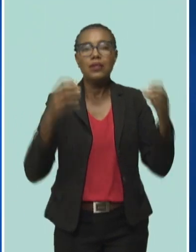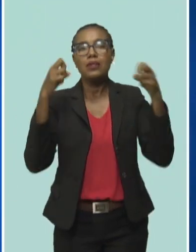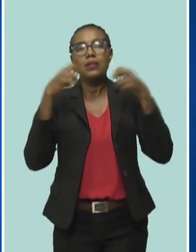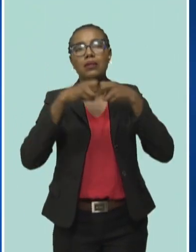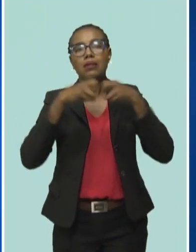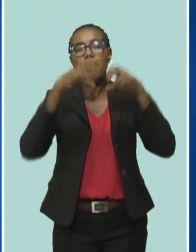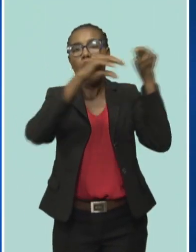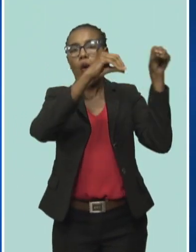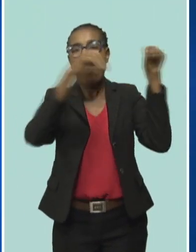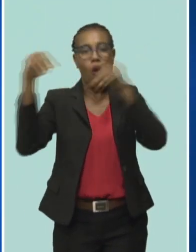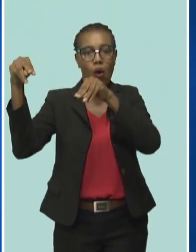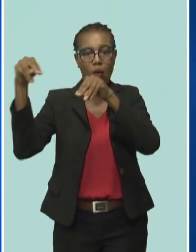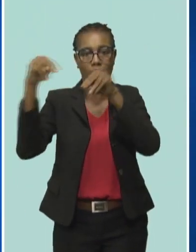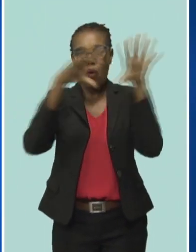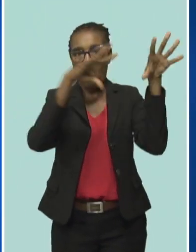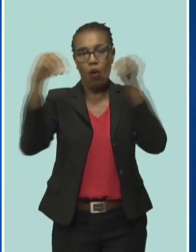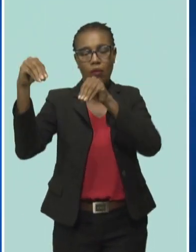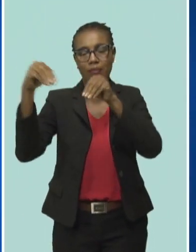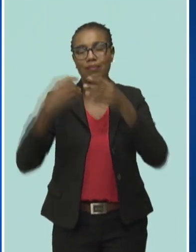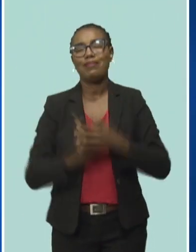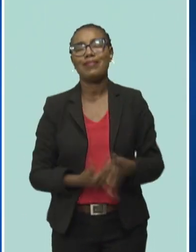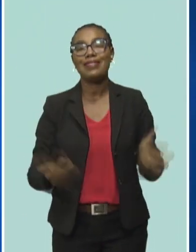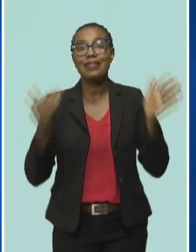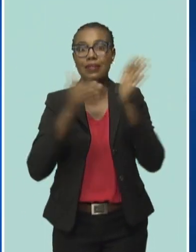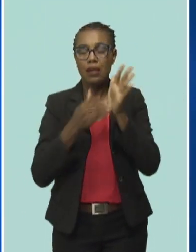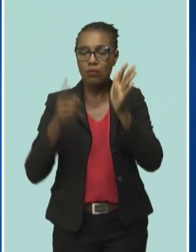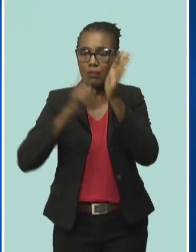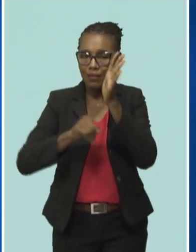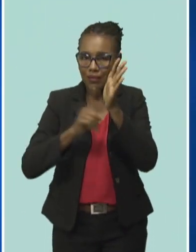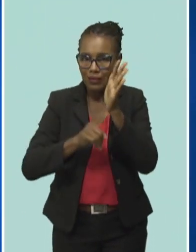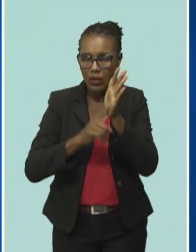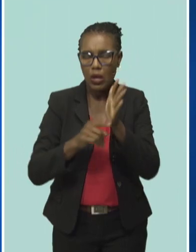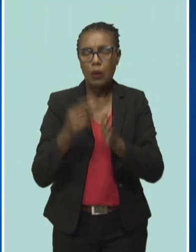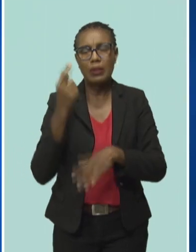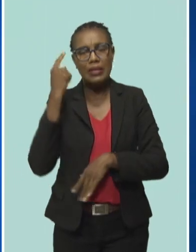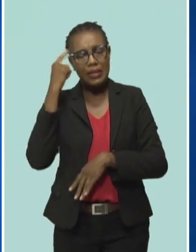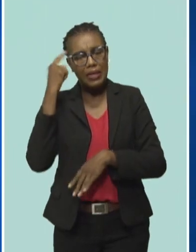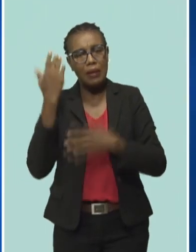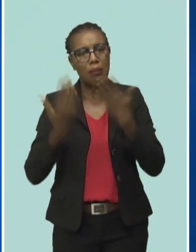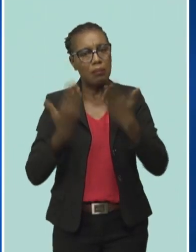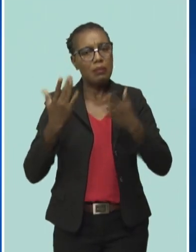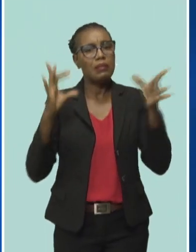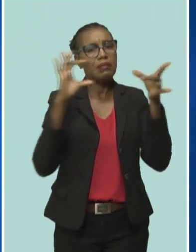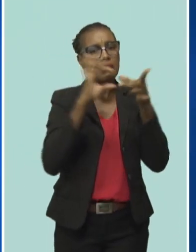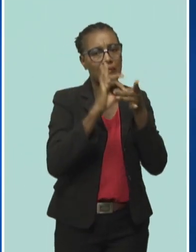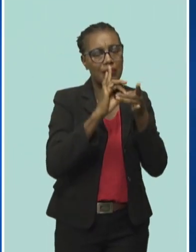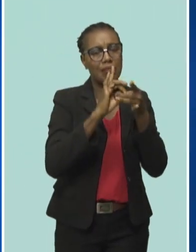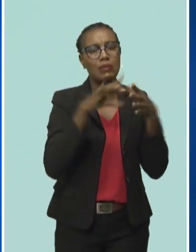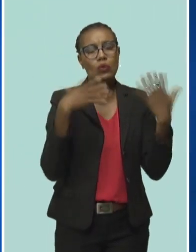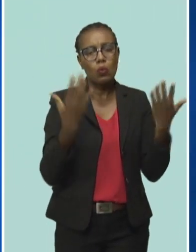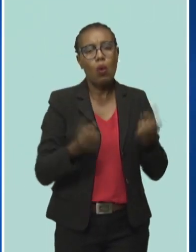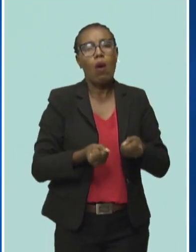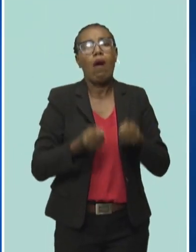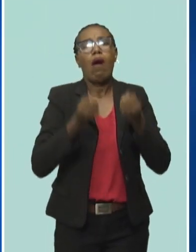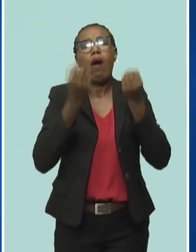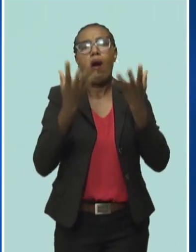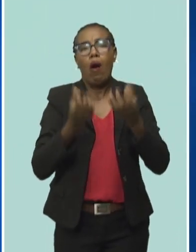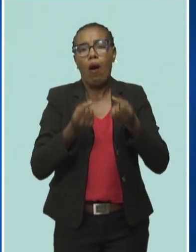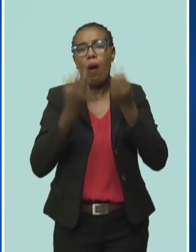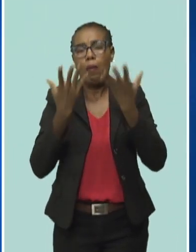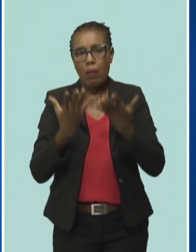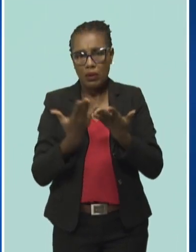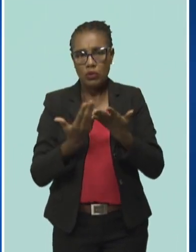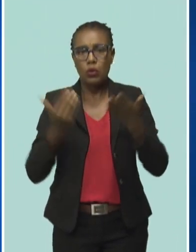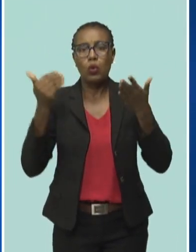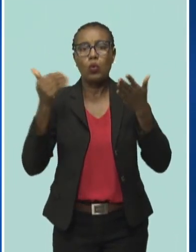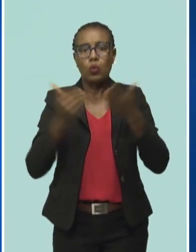It is something that we're investigating as well. We suspect it is related to the amount of renewable energy